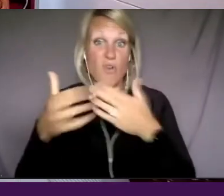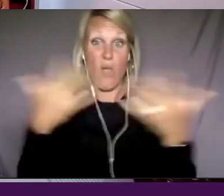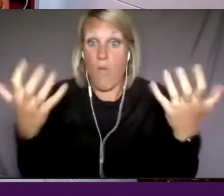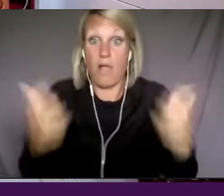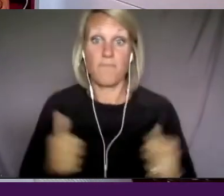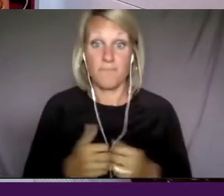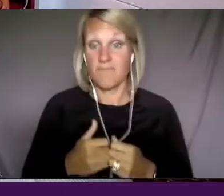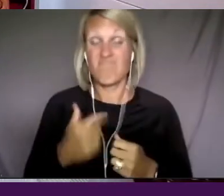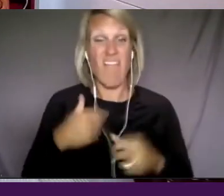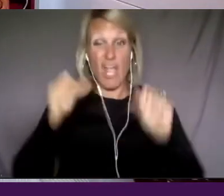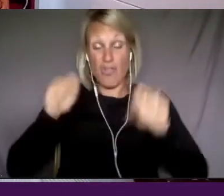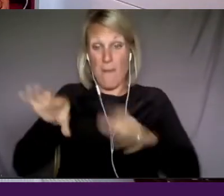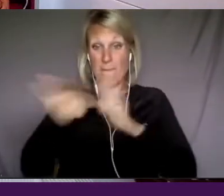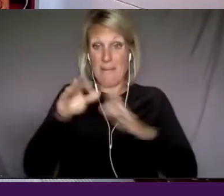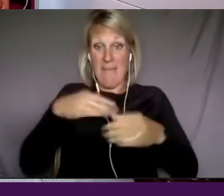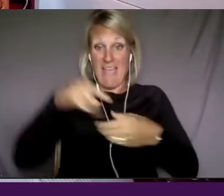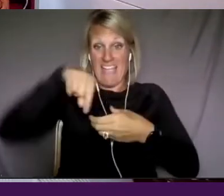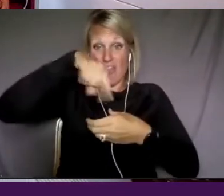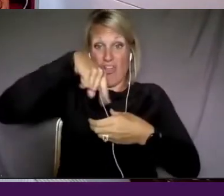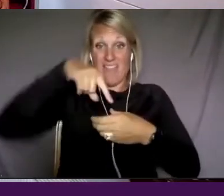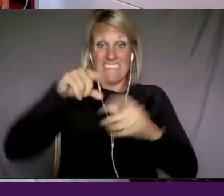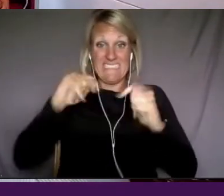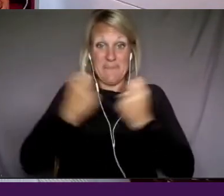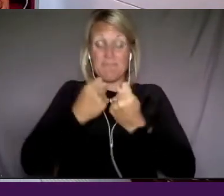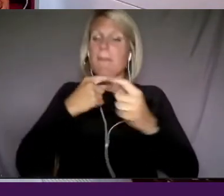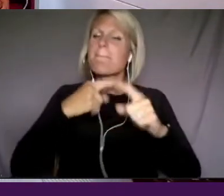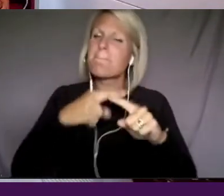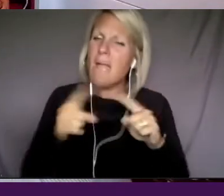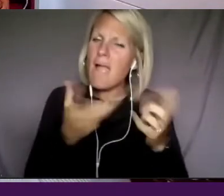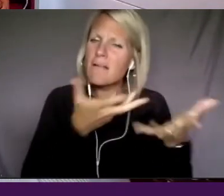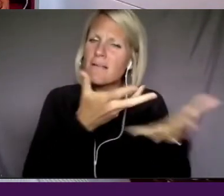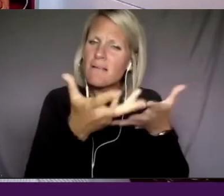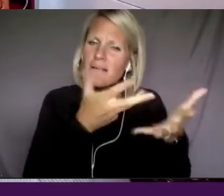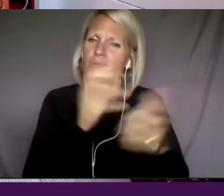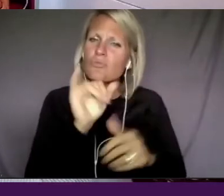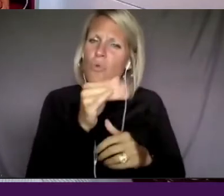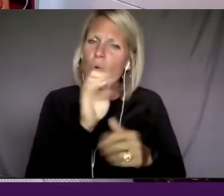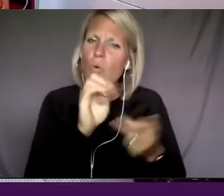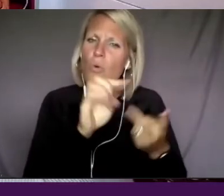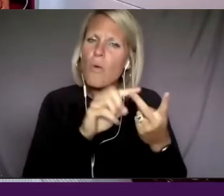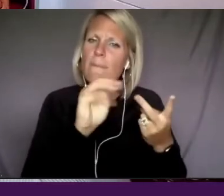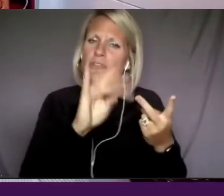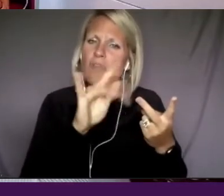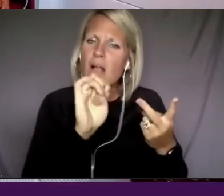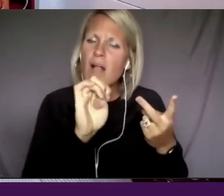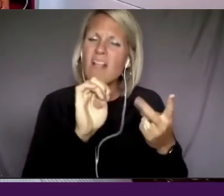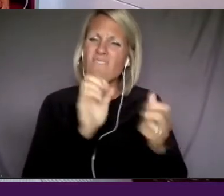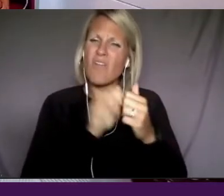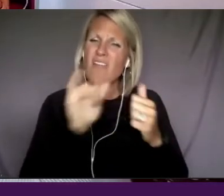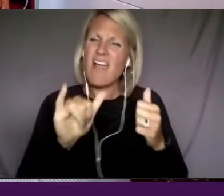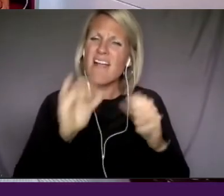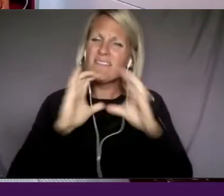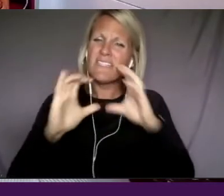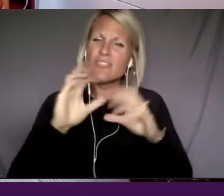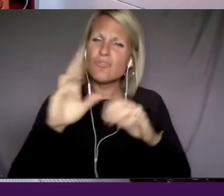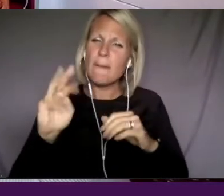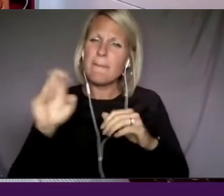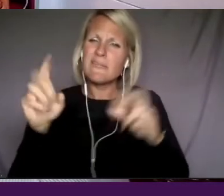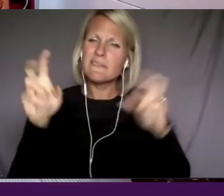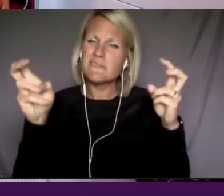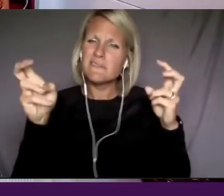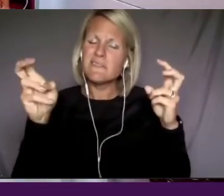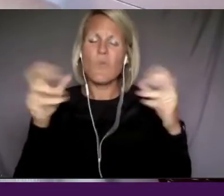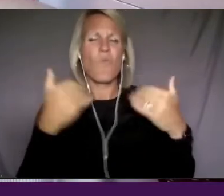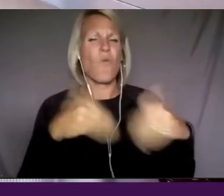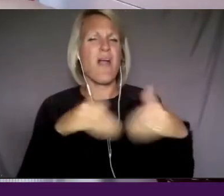internal team, but spending time with Joe and Michelle on Conversation Remix, it opened the door for an opportunity for me to work with